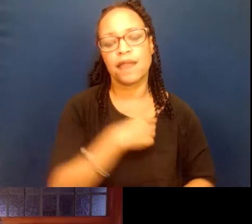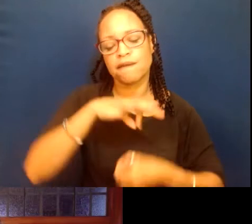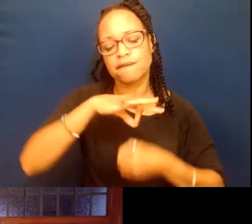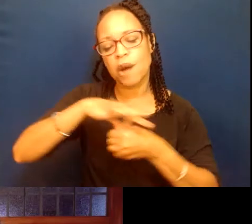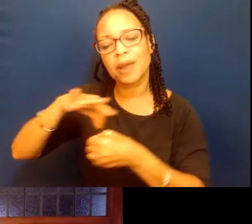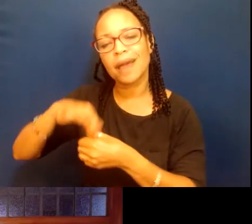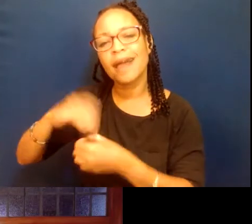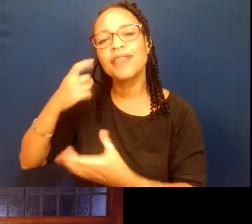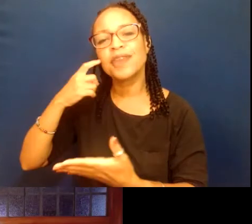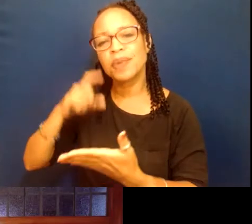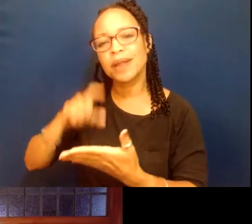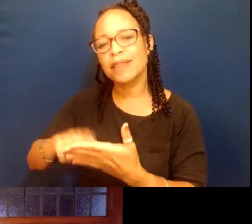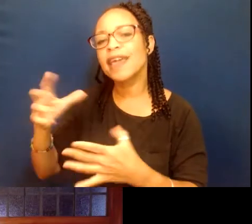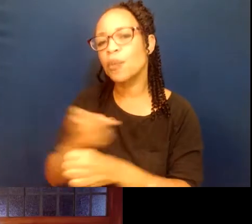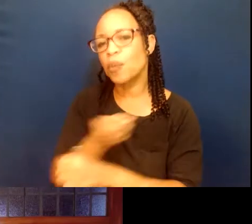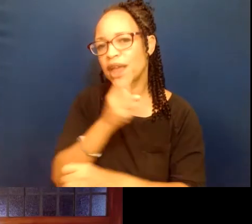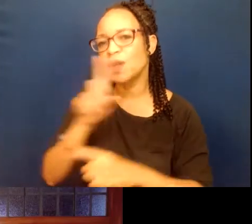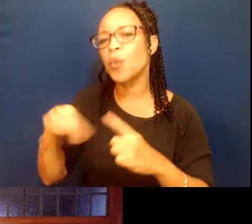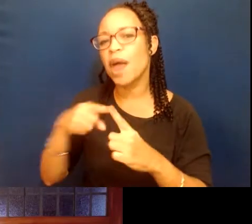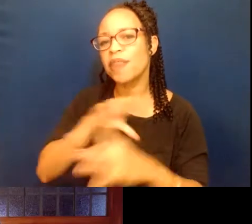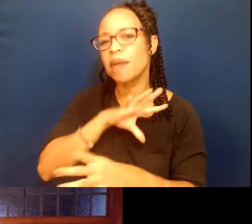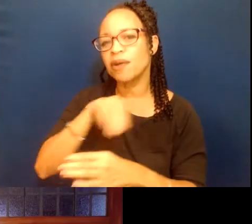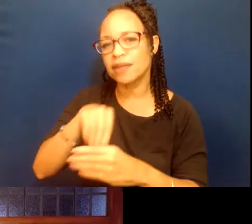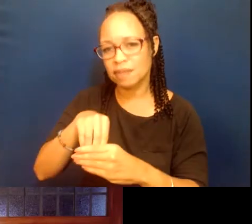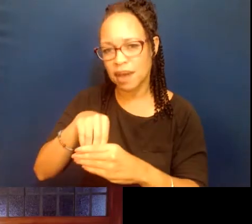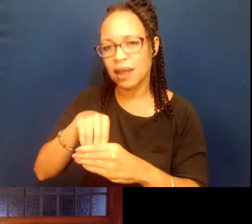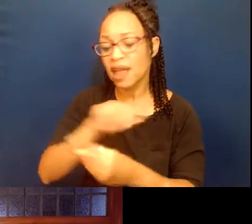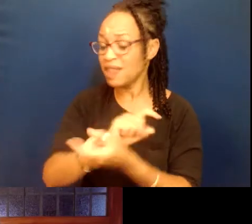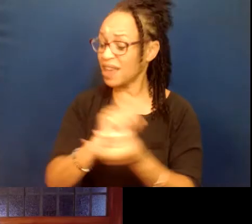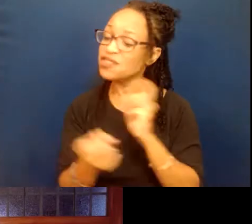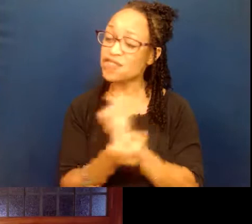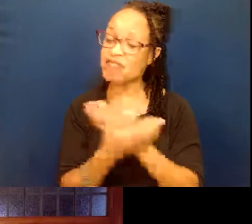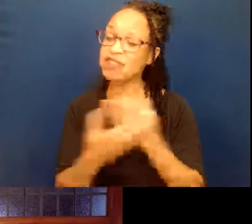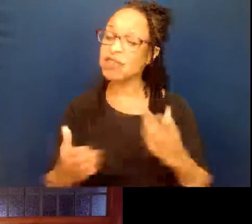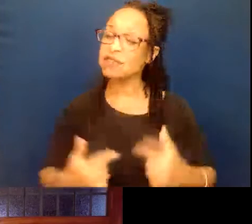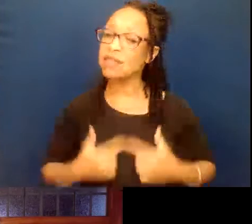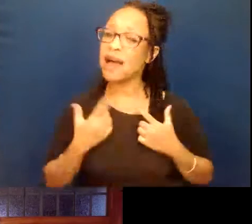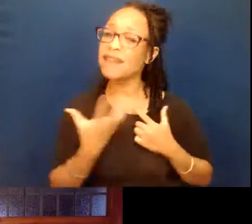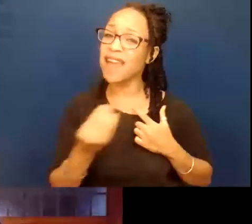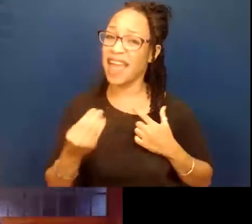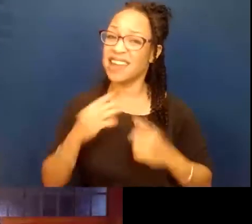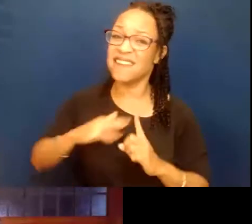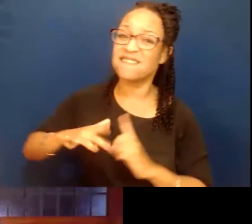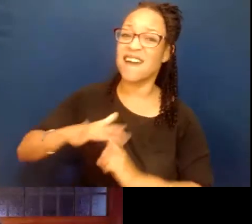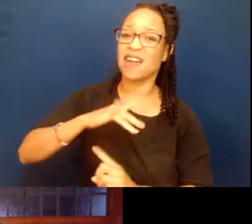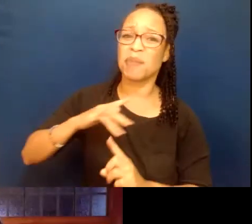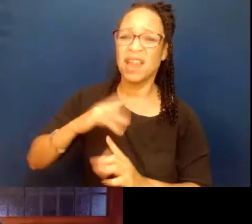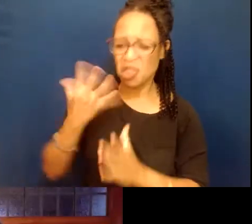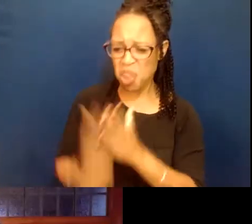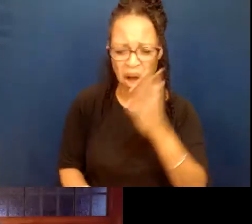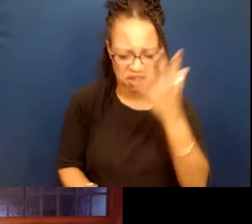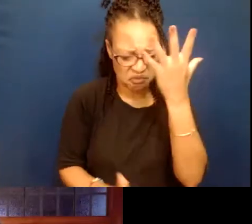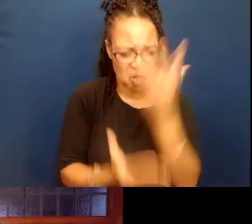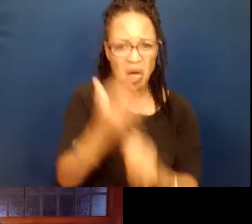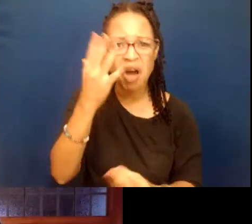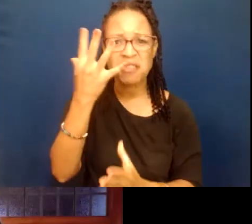they can win once they participate. They can change things in their lives and in their environment. Because to suffer loss after loss after loss, that